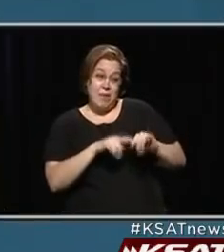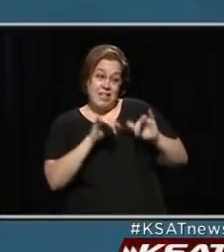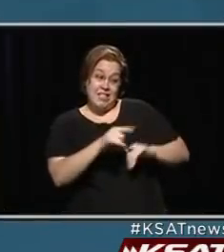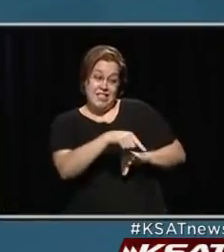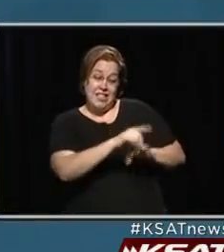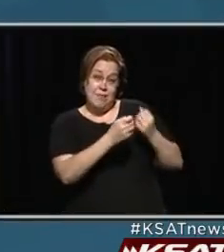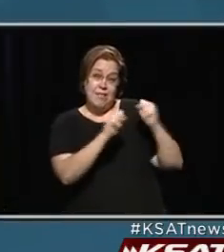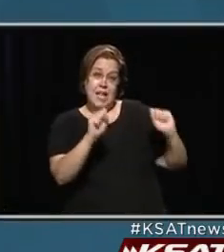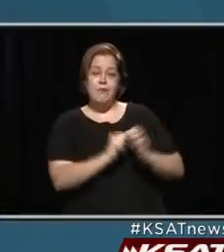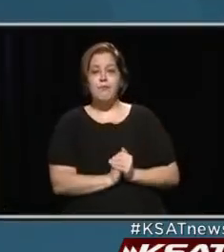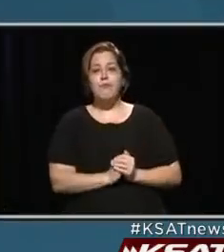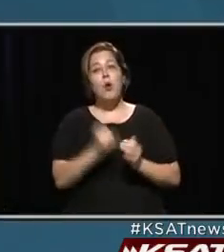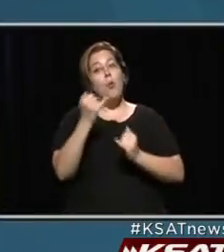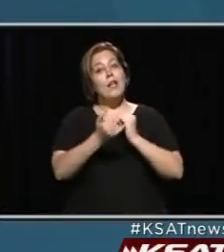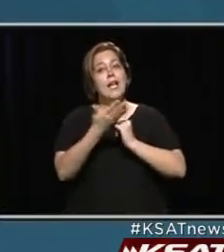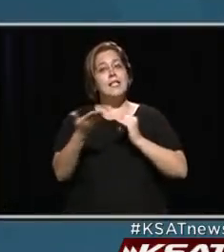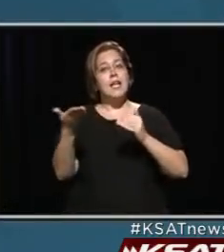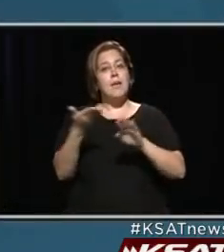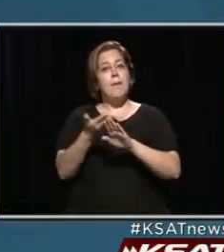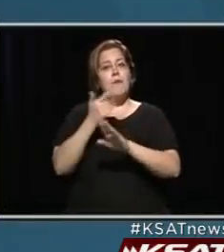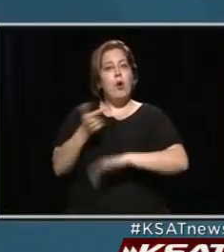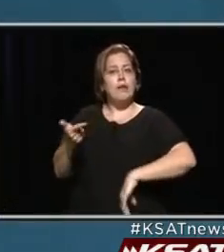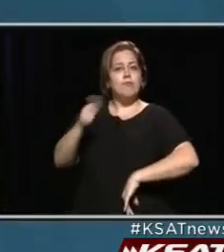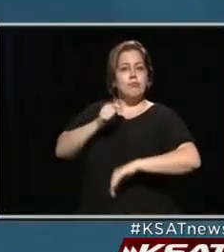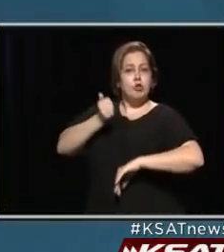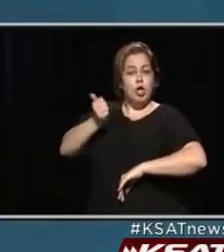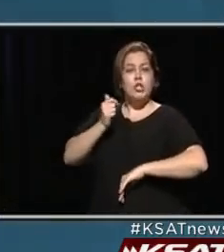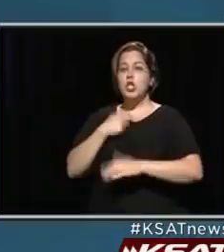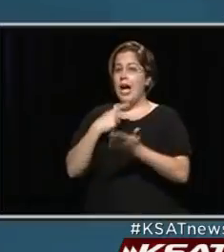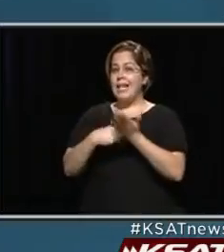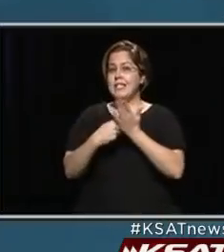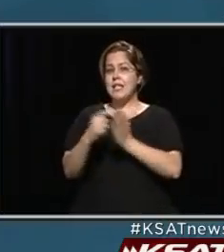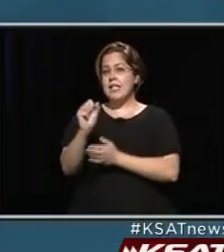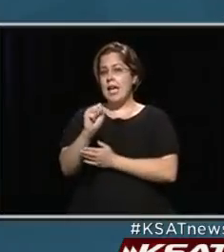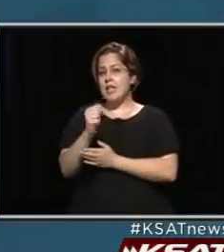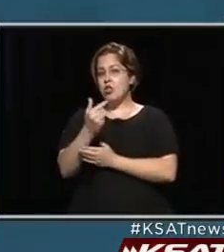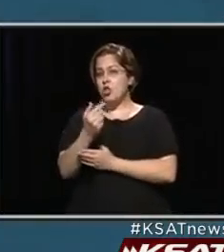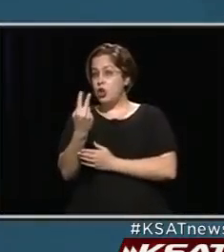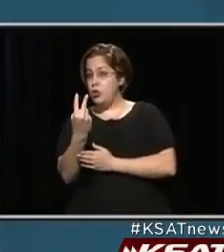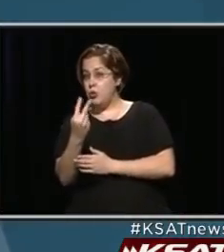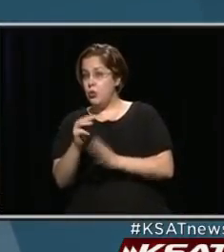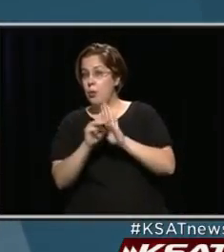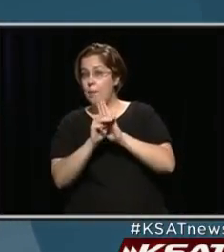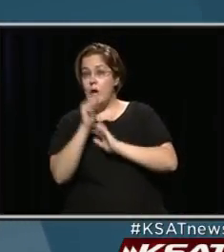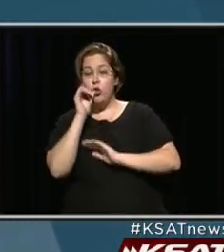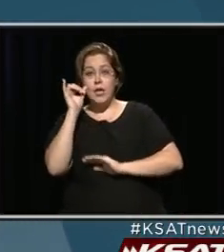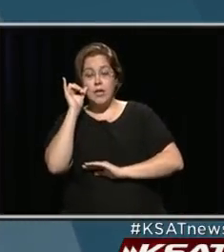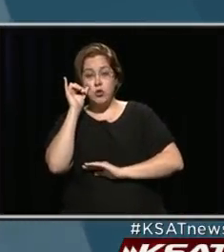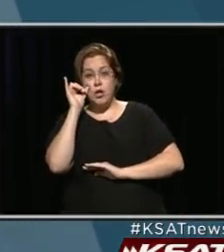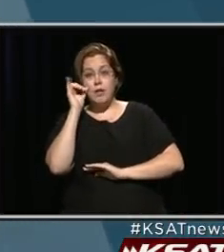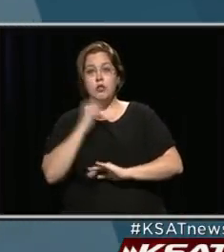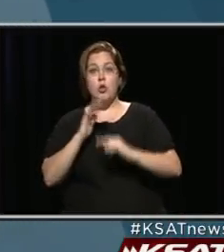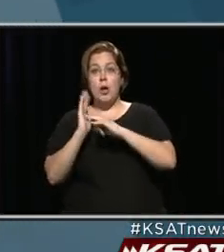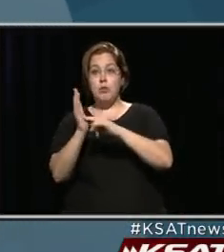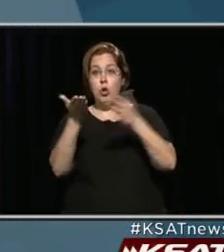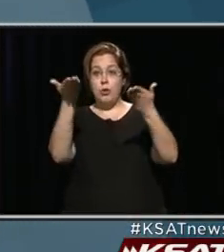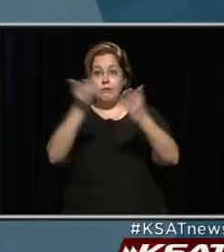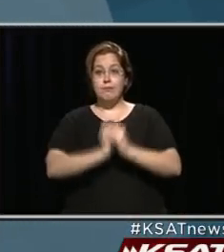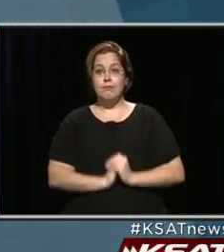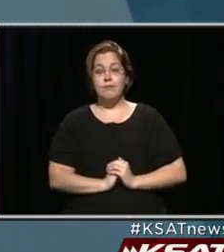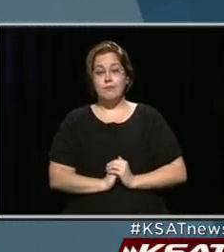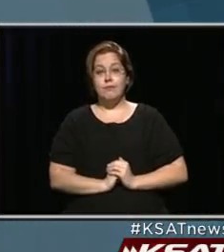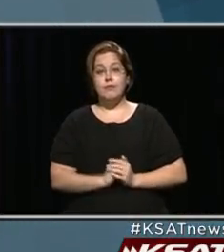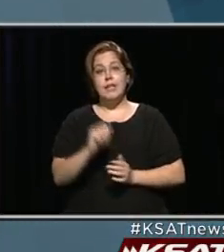safe. One last thing before I turn it over to the judge. I did talk about the SG-2 model yesterday, so I put that graph on the screen.